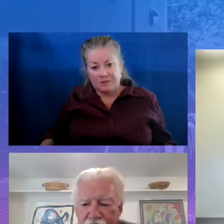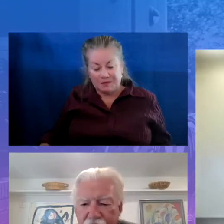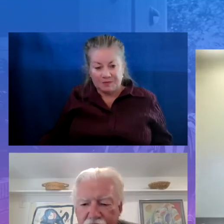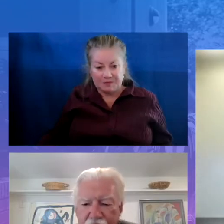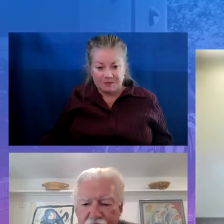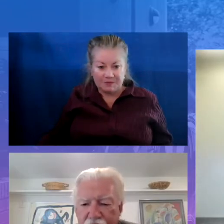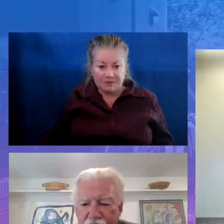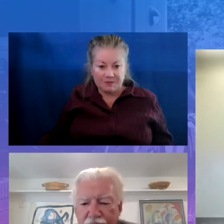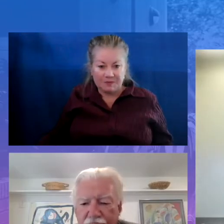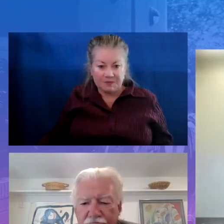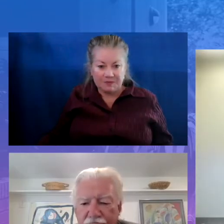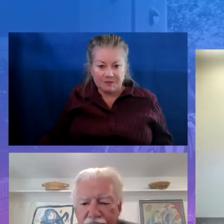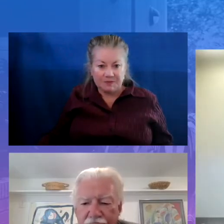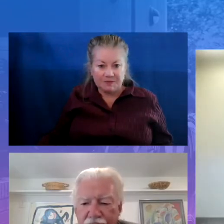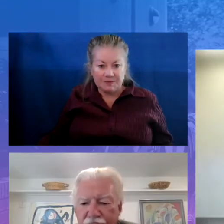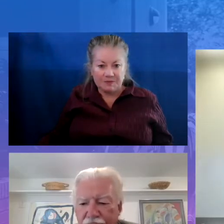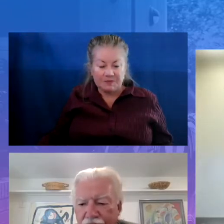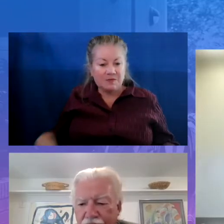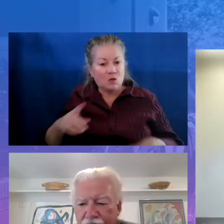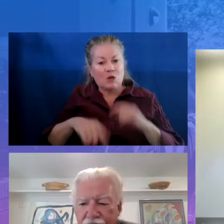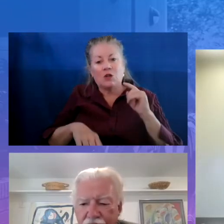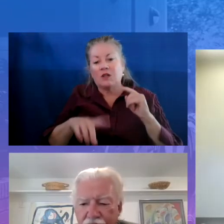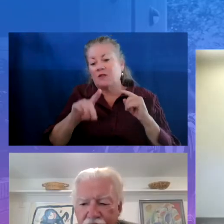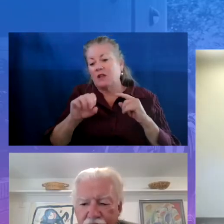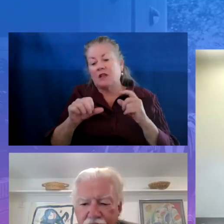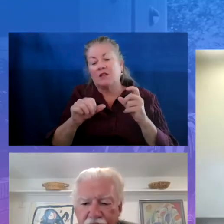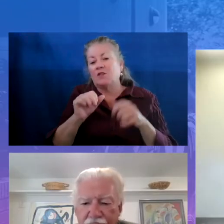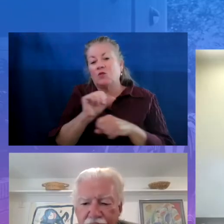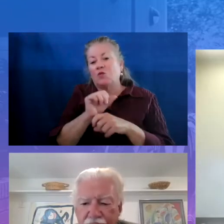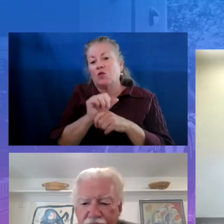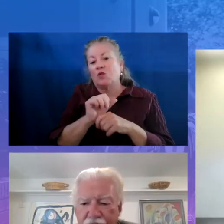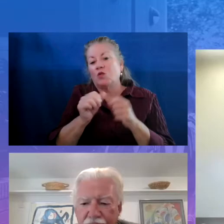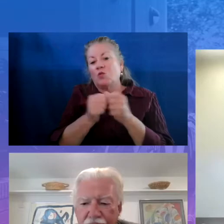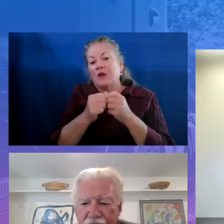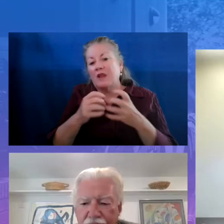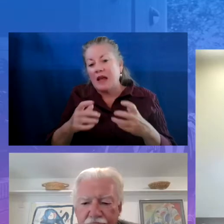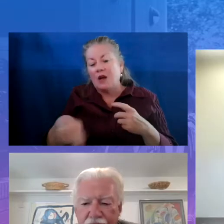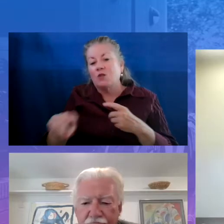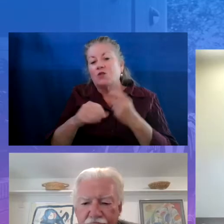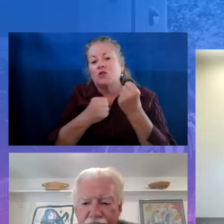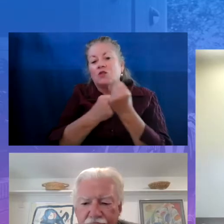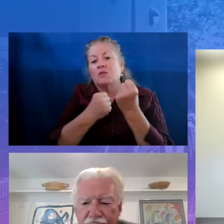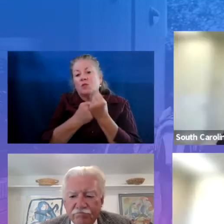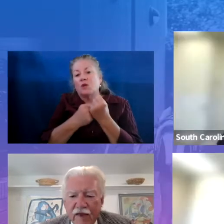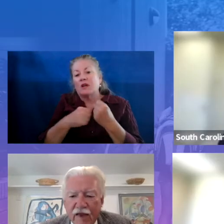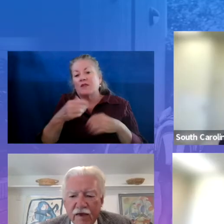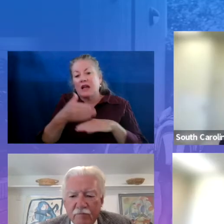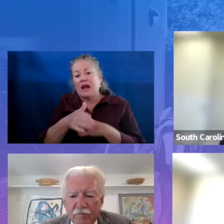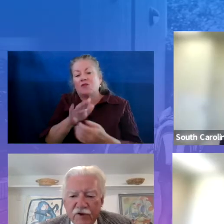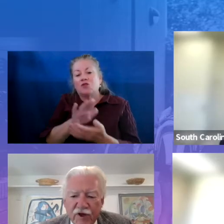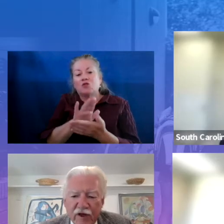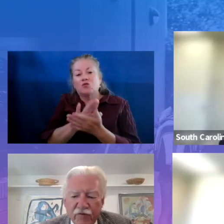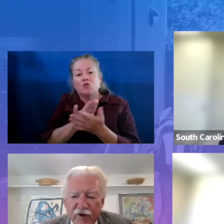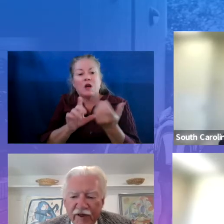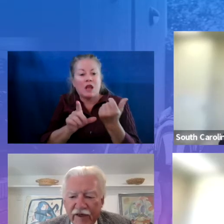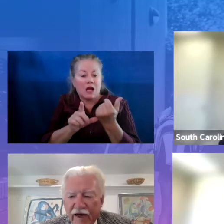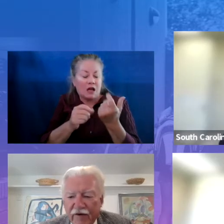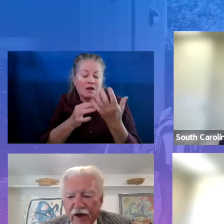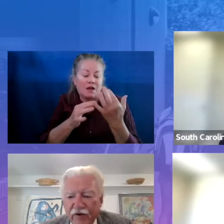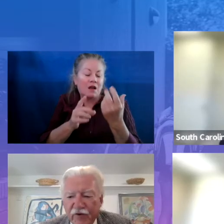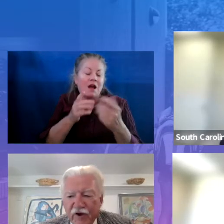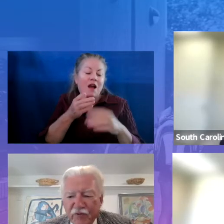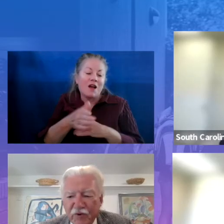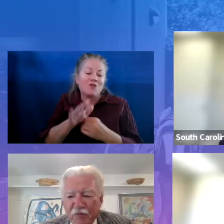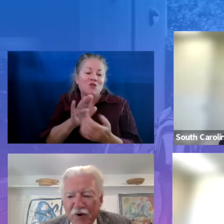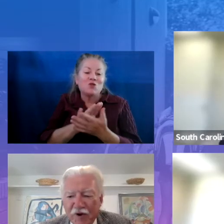We just couldn't have done the work that we've done already without the support of the After School Alliance. Michelle, you've really got